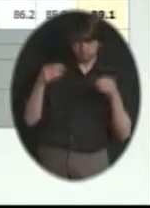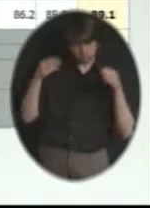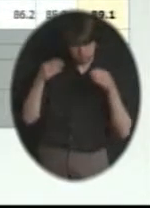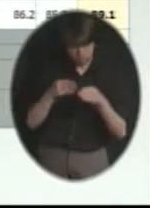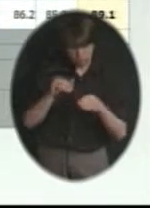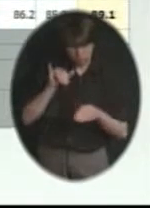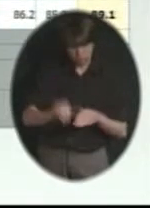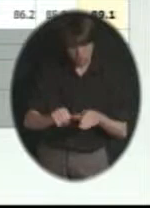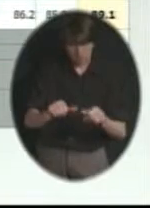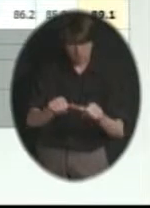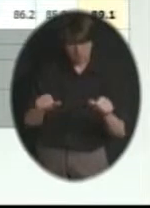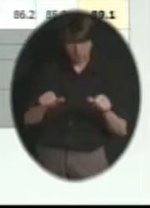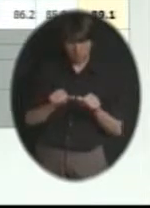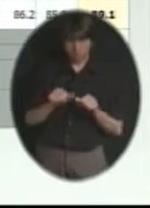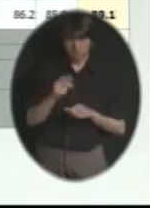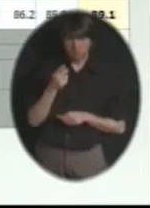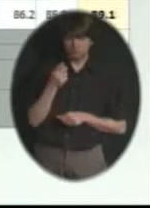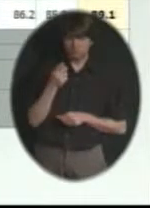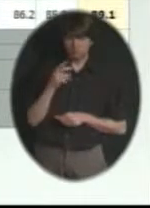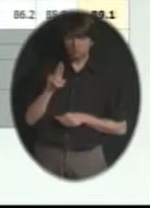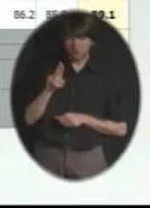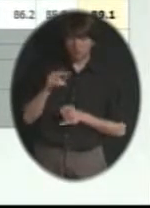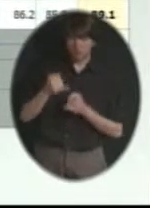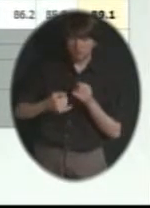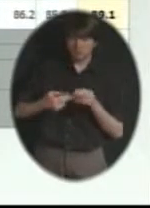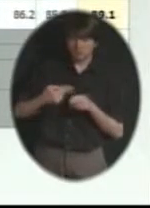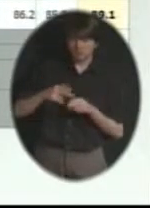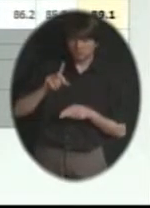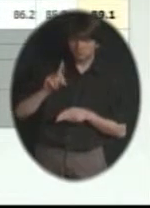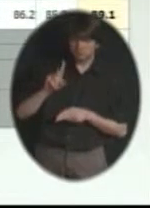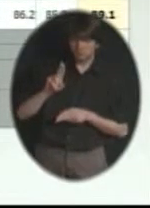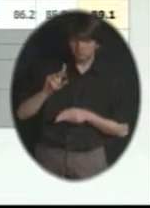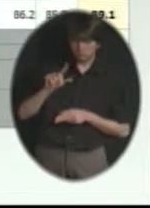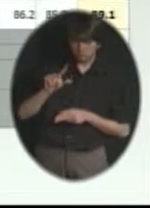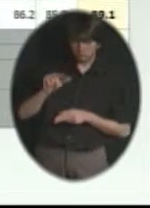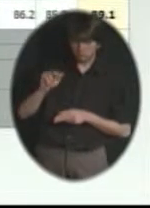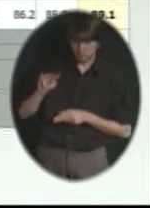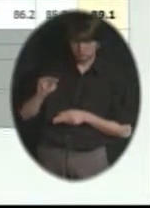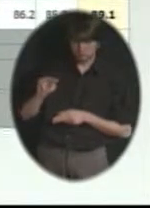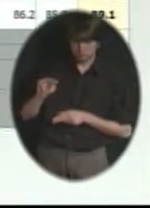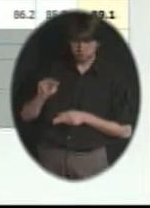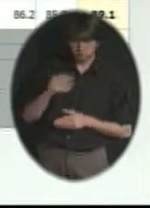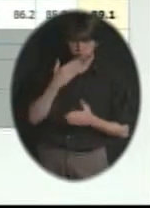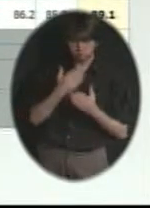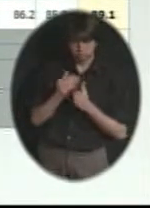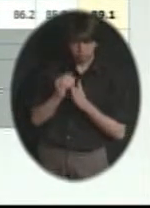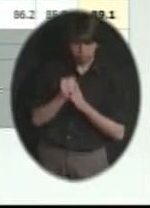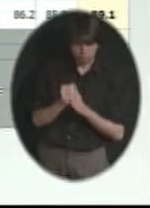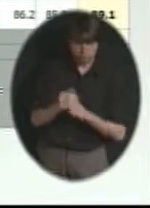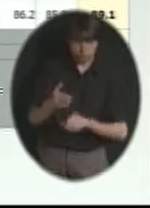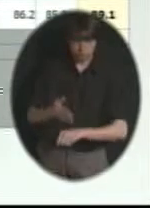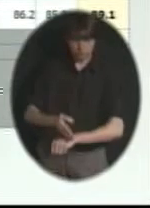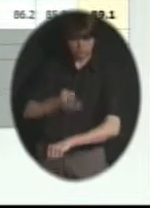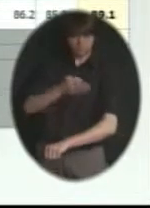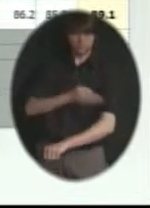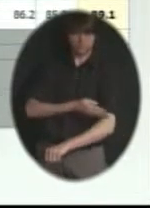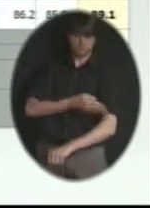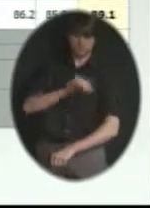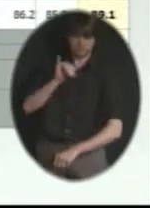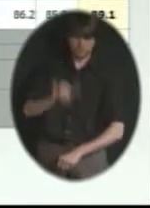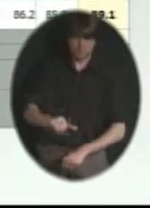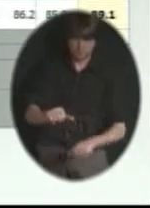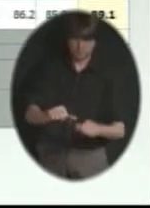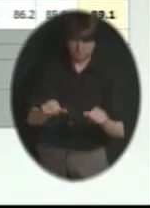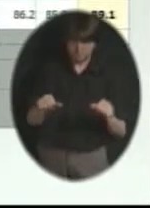Dugan has helped with the principals, has great leadership in that area. can see the great increase we've had in that area.